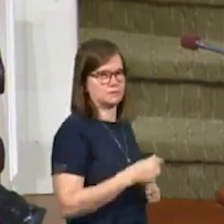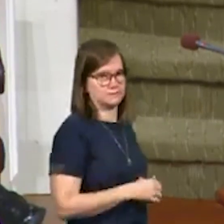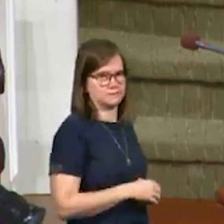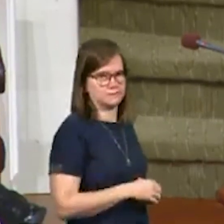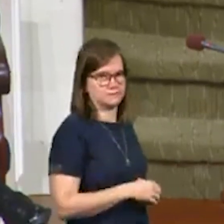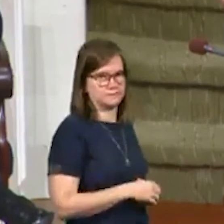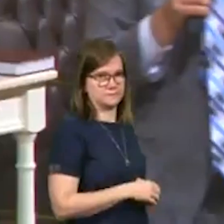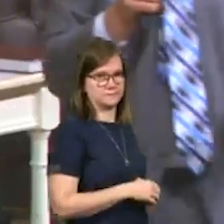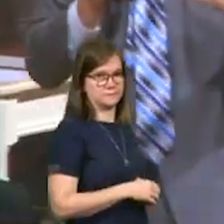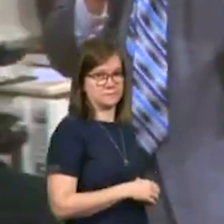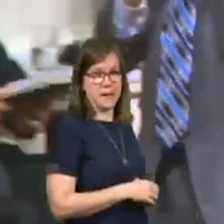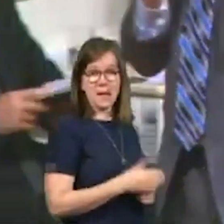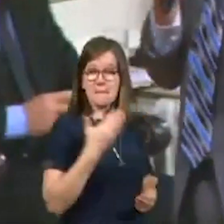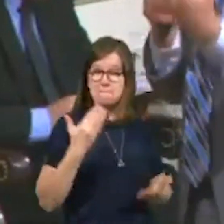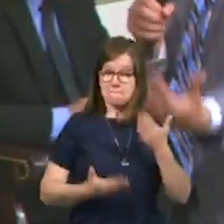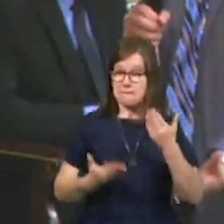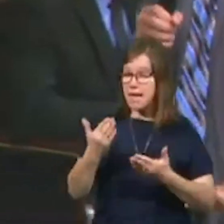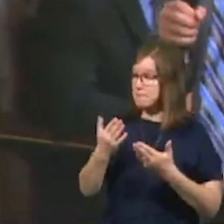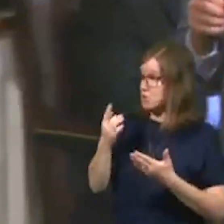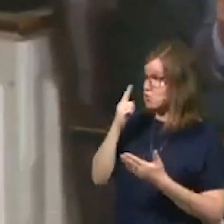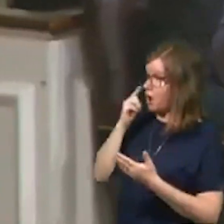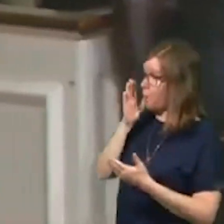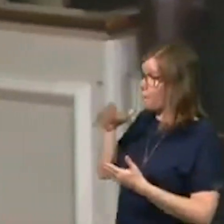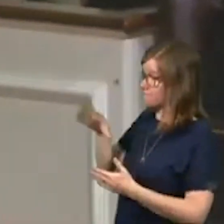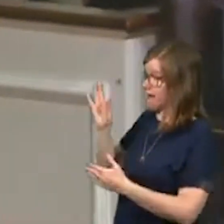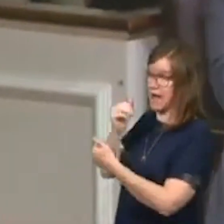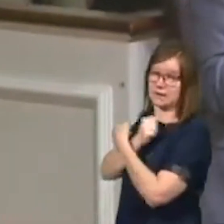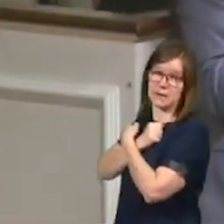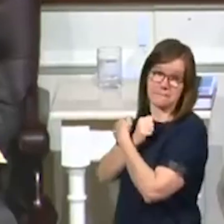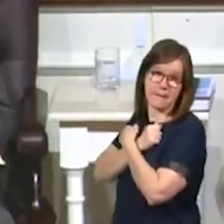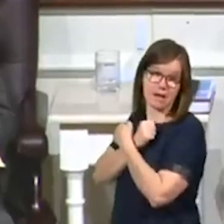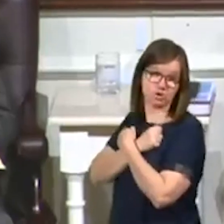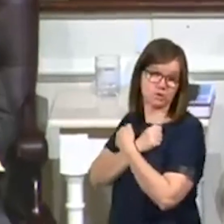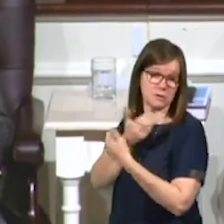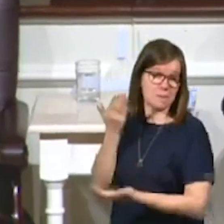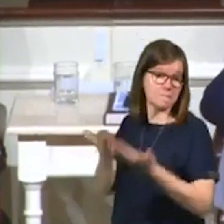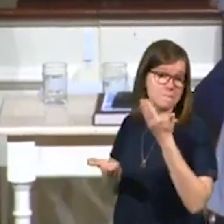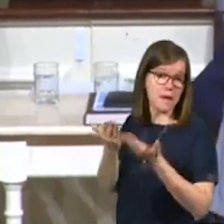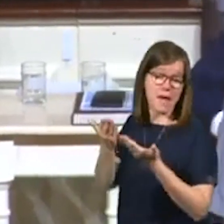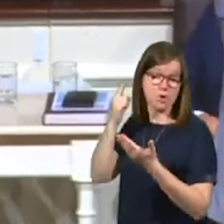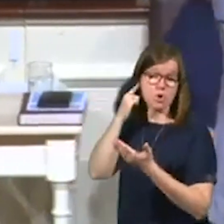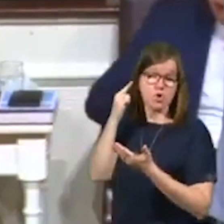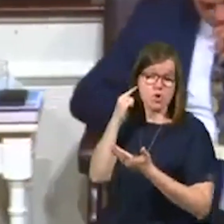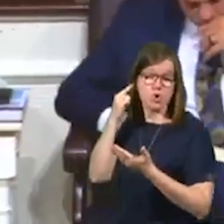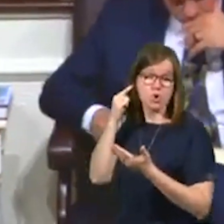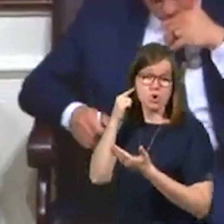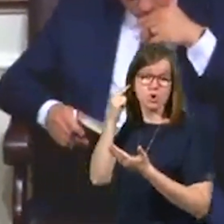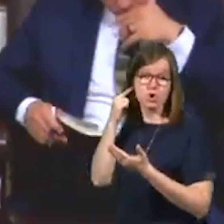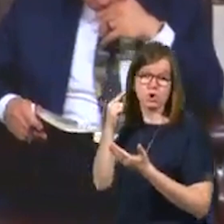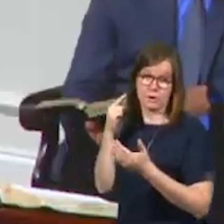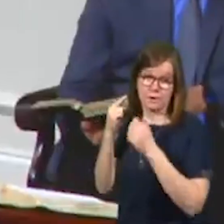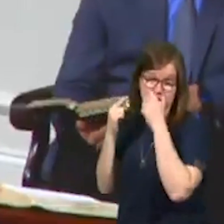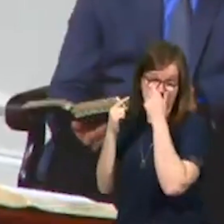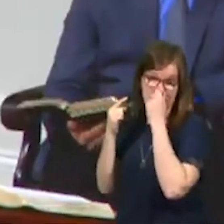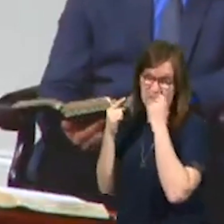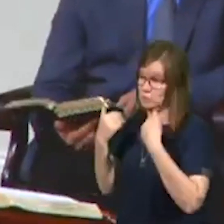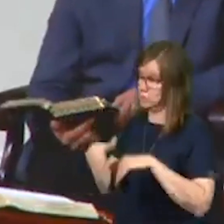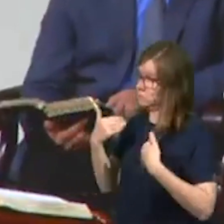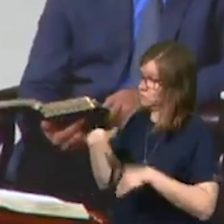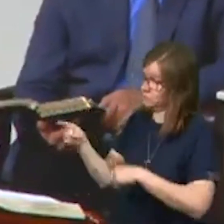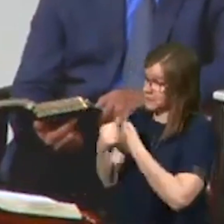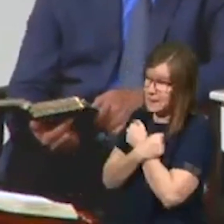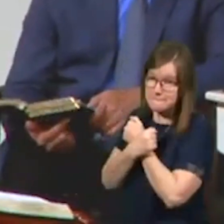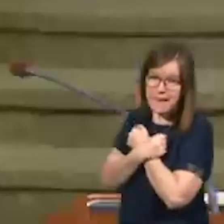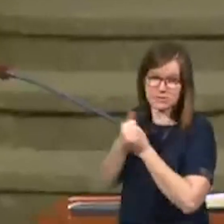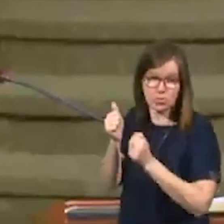Maybe she was hoping to find some compassion in the Lord. Maybe she had heard, uh, how compassionate he